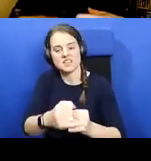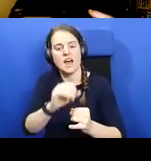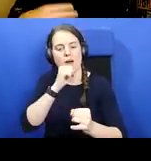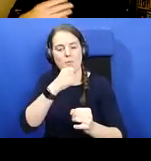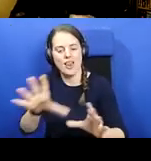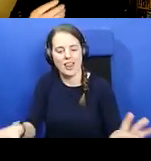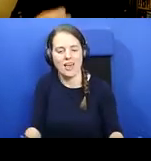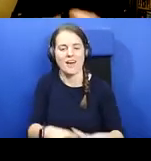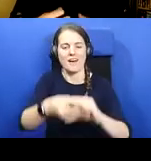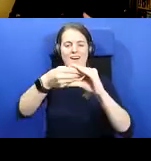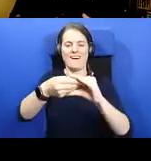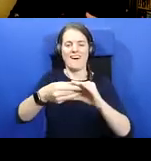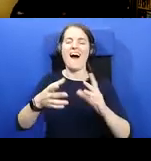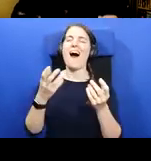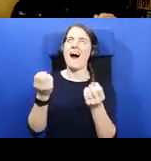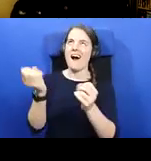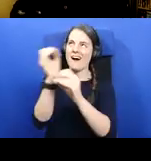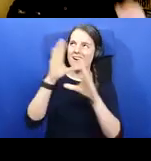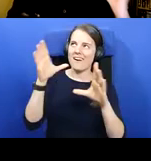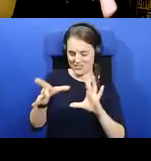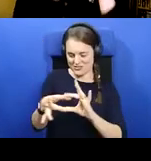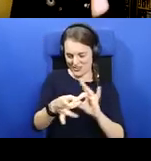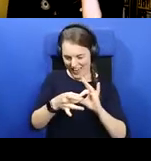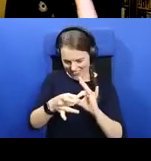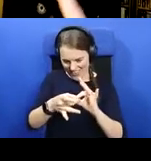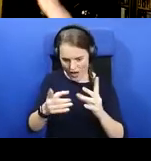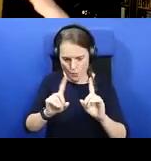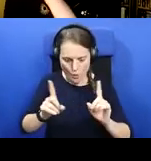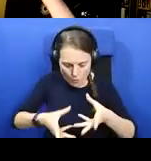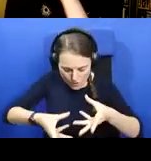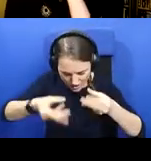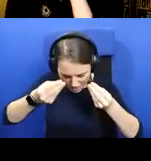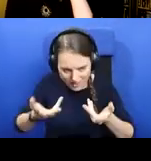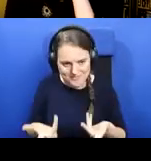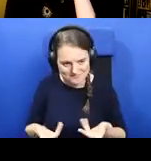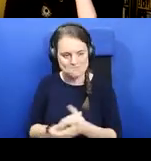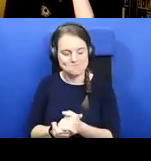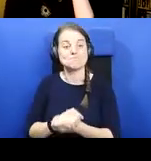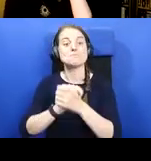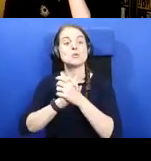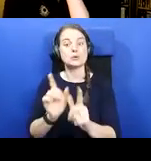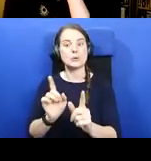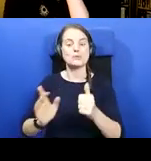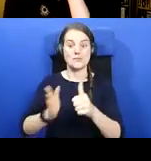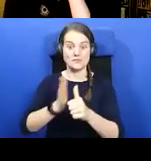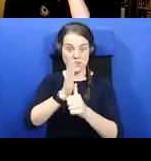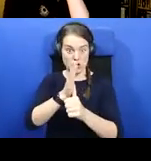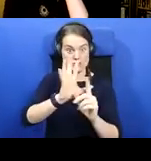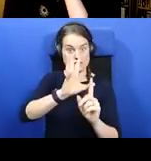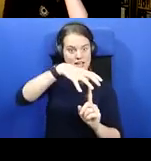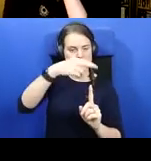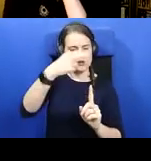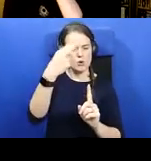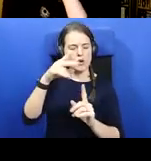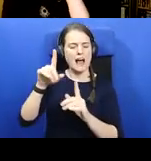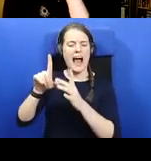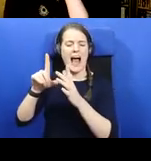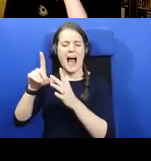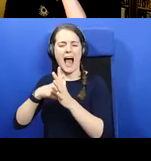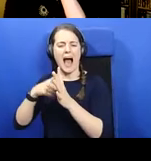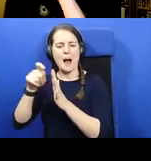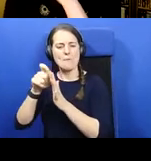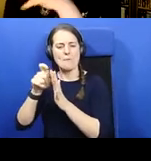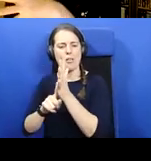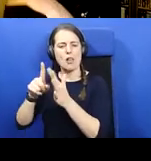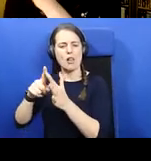this together and see what we can do with it. So the first site I want to mention is Applecross. If you remember that